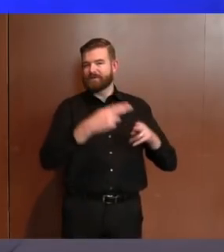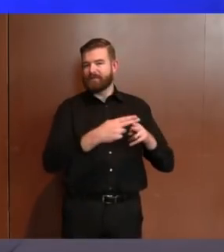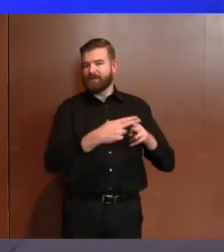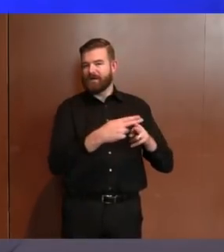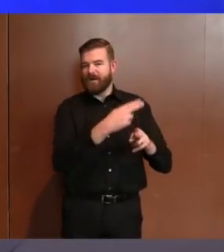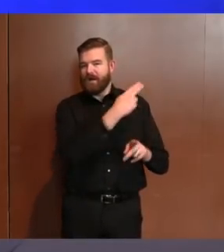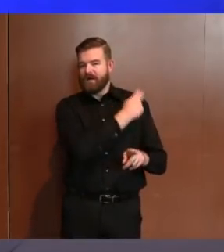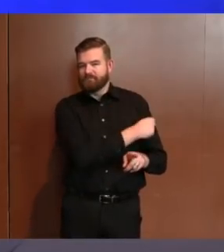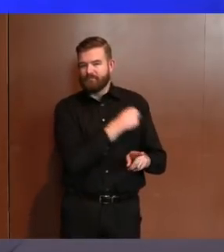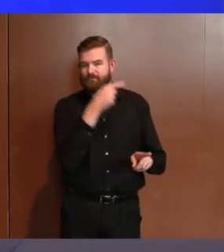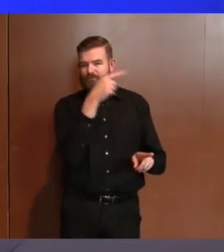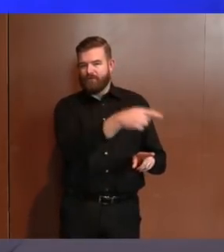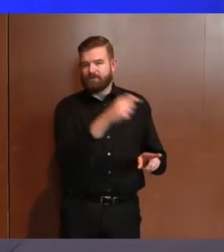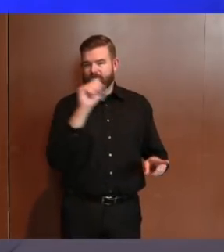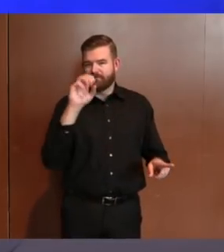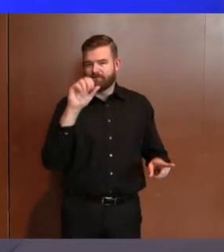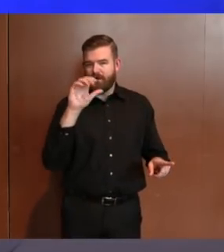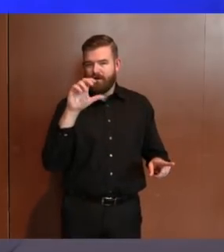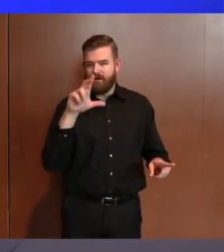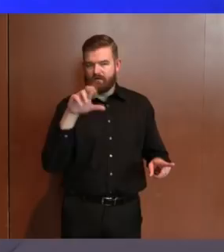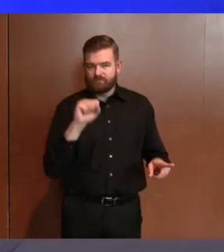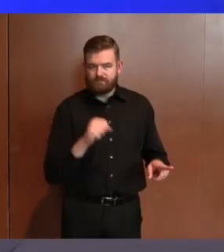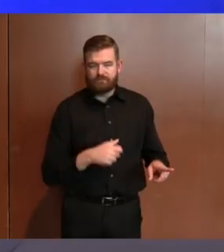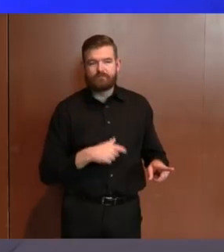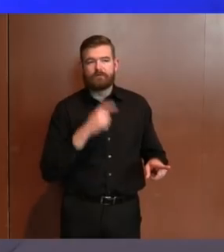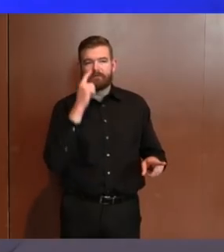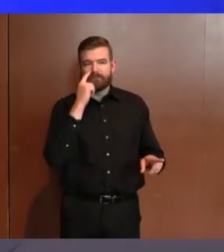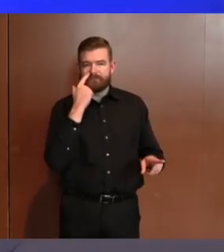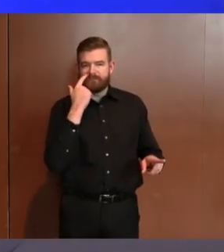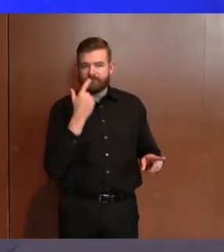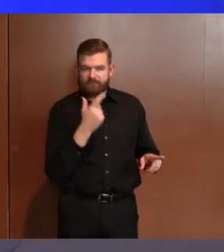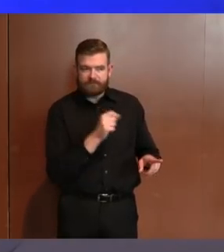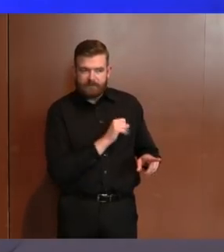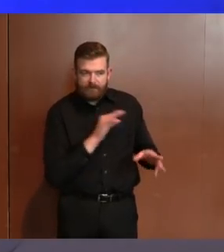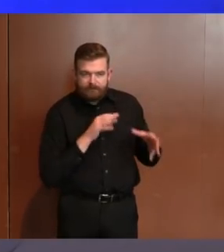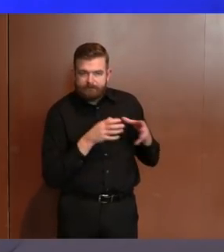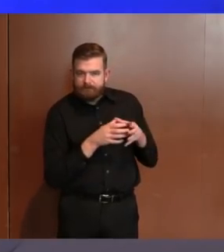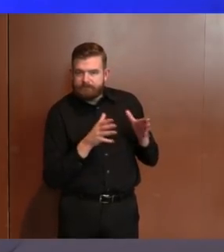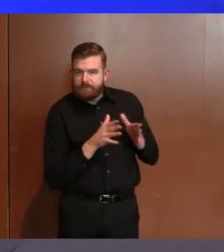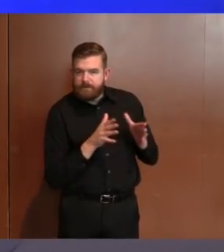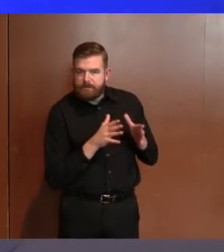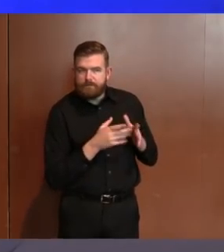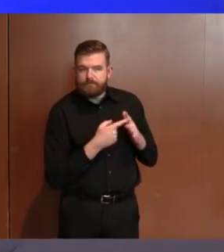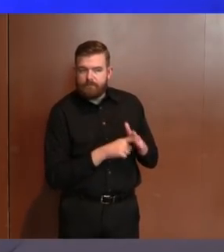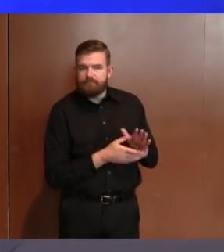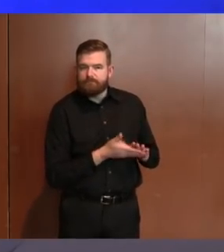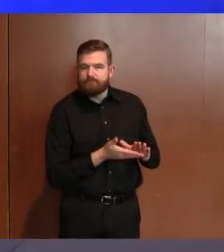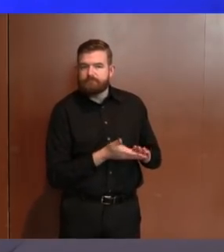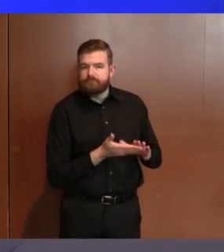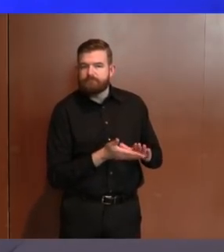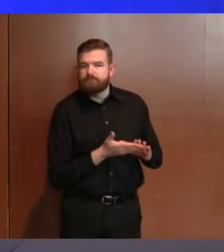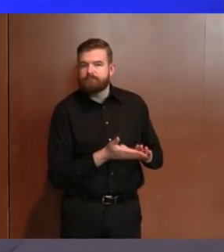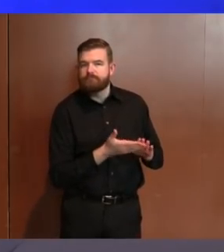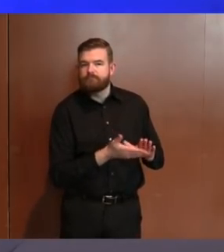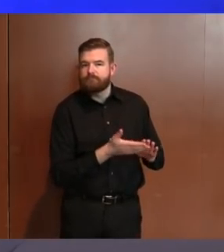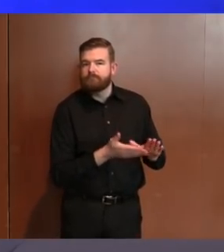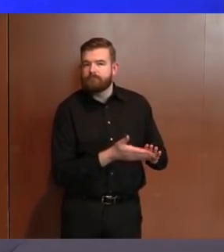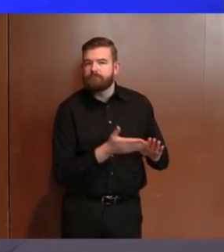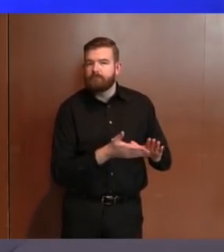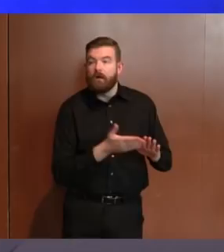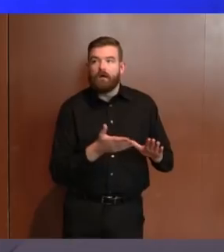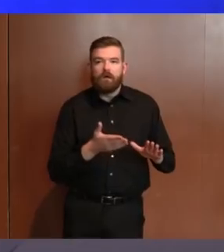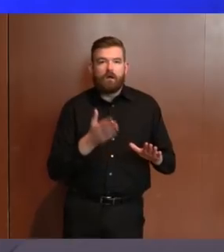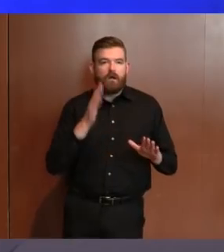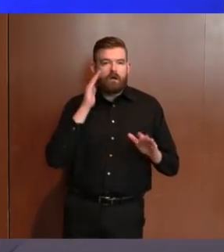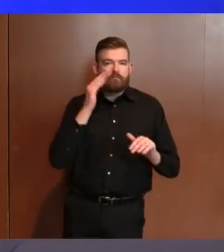terms of getting it up and running and now getting it staffed and very soon within a couple of days being able to handle patients. So hats